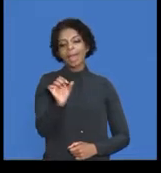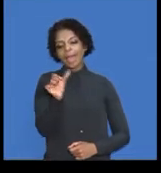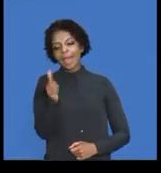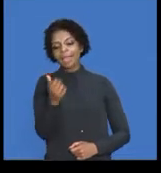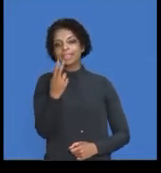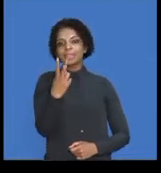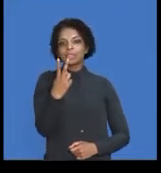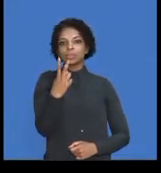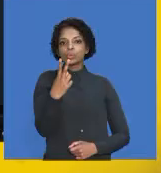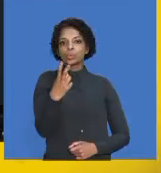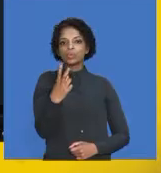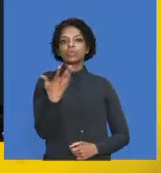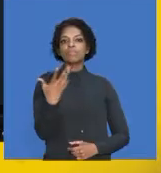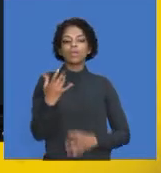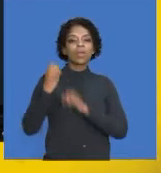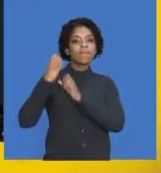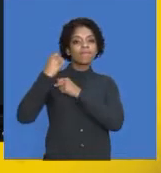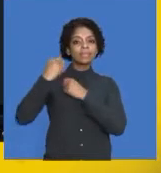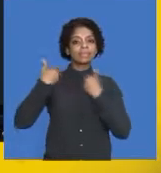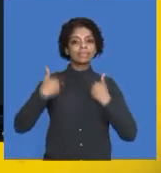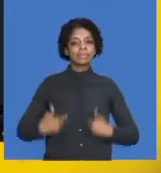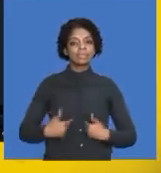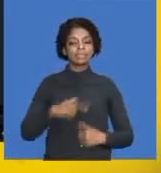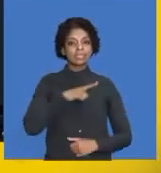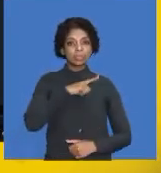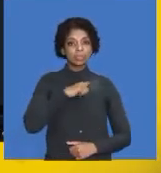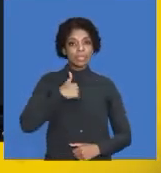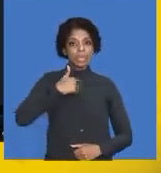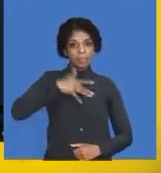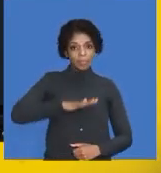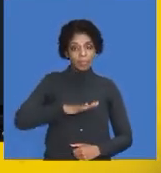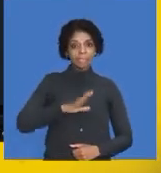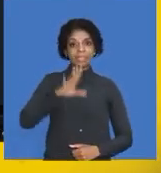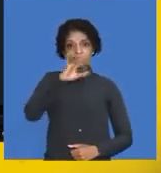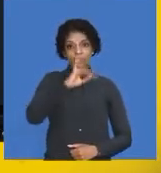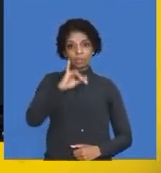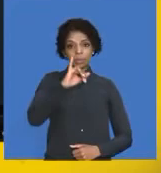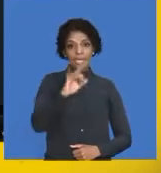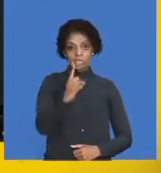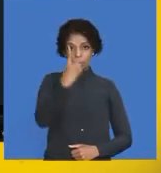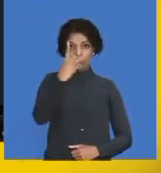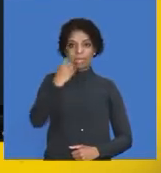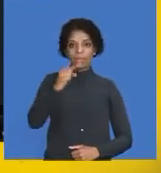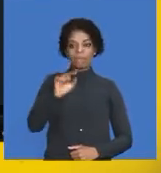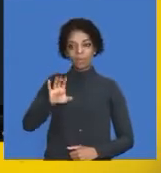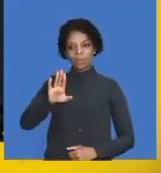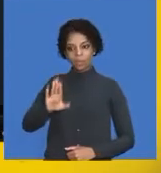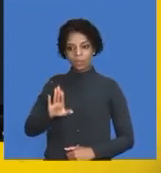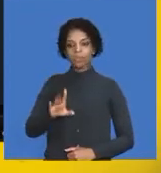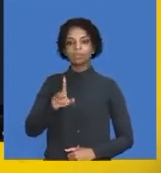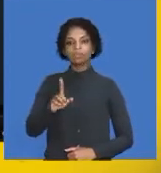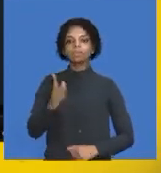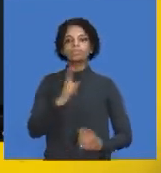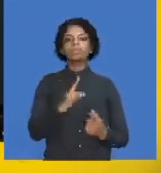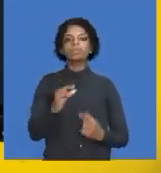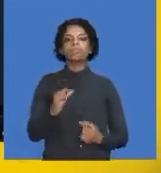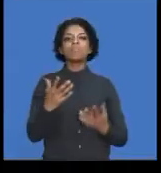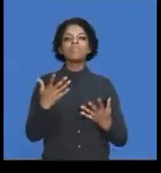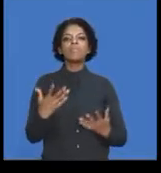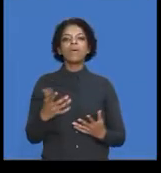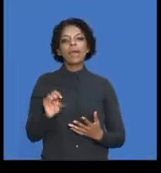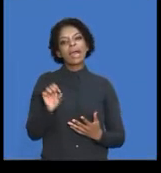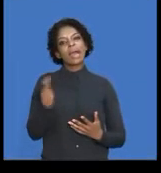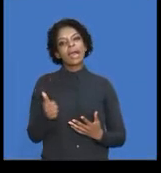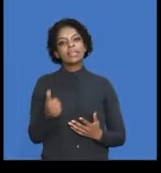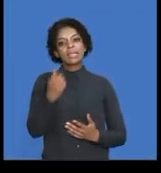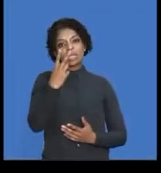other two sections of my factory. Because I need the insurance only for the factory. So, that was for